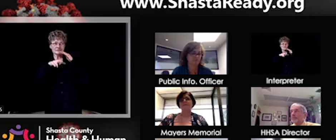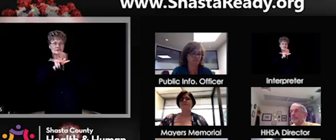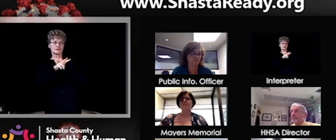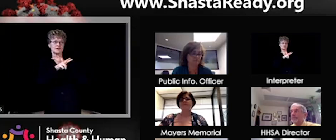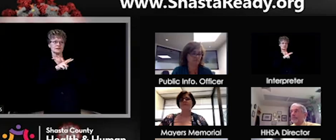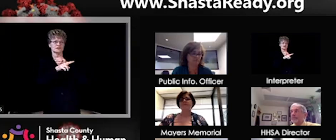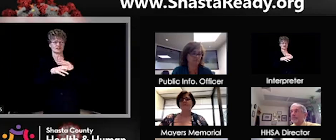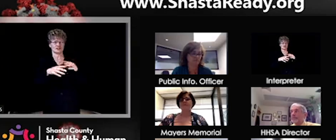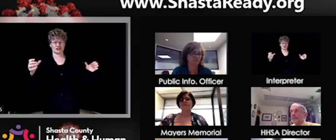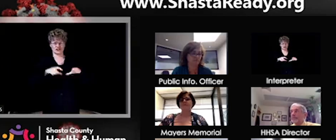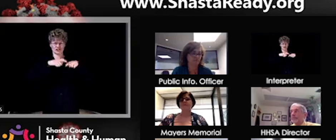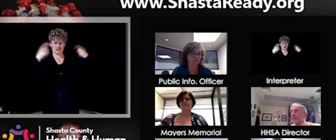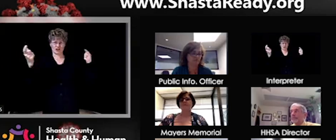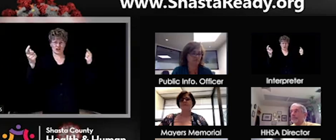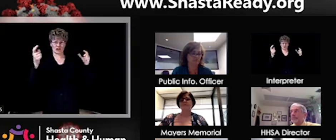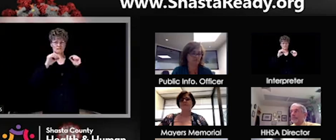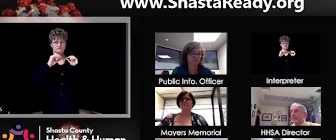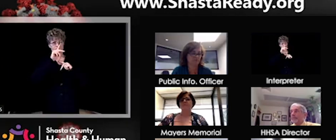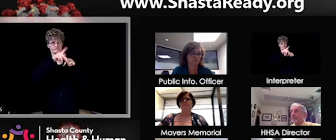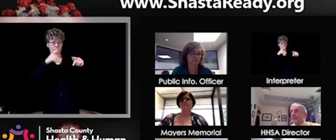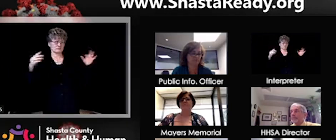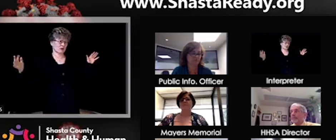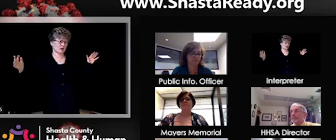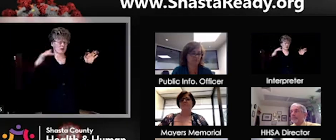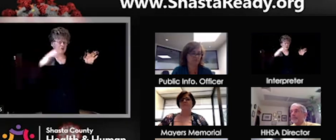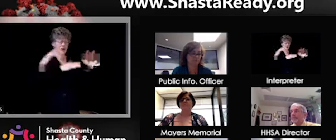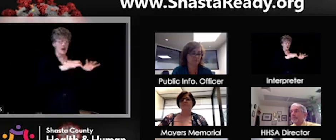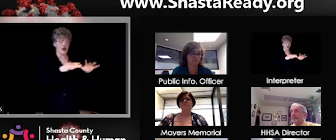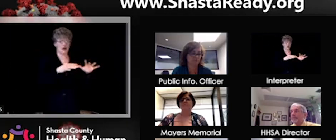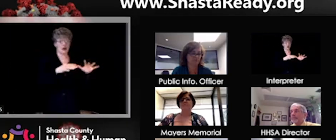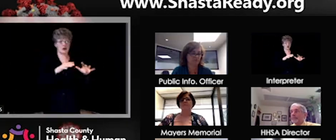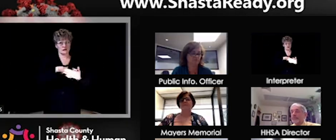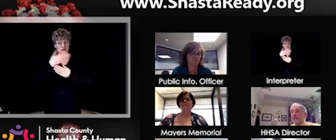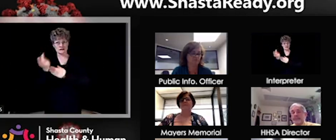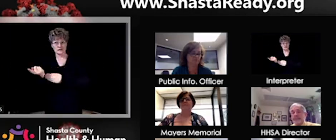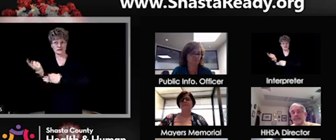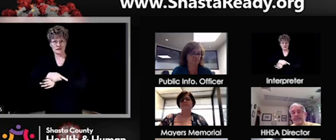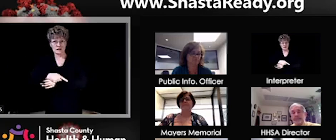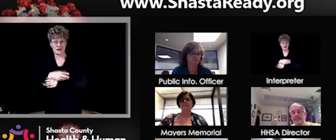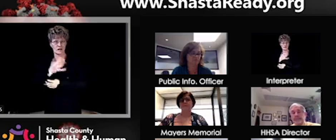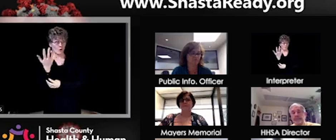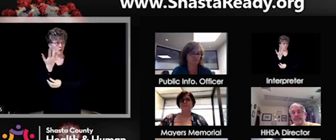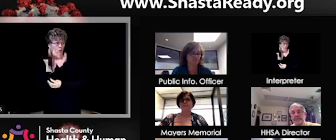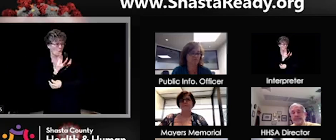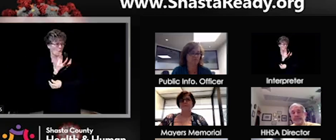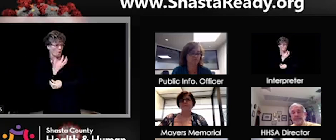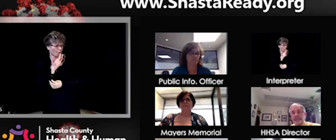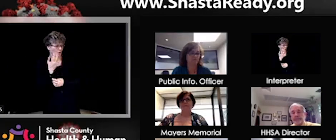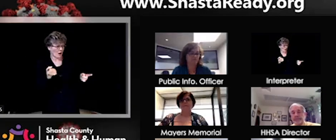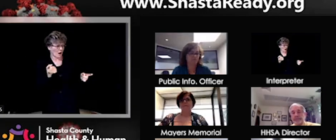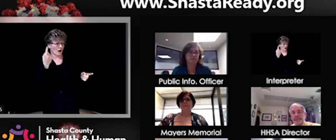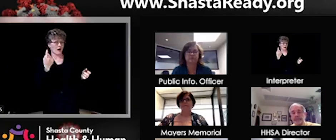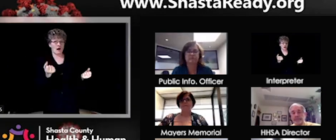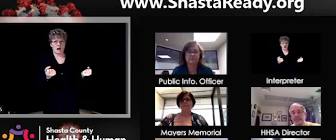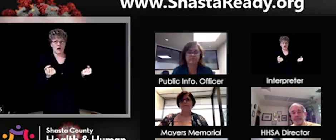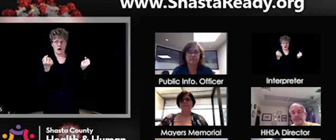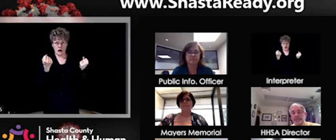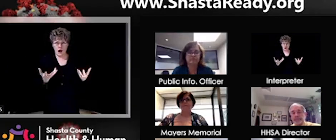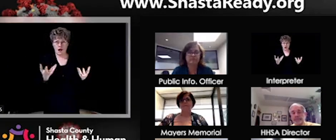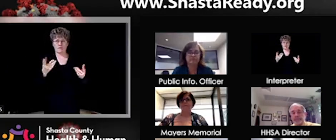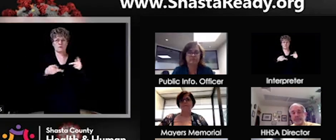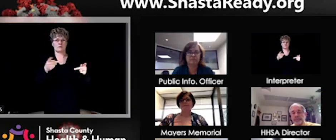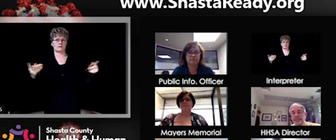once we came to realize the following day, the numbers that came out in support of that rodeo.